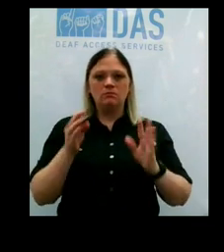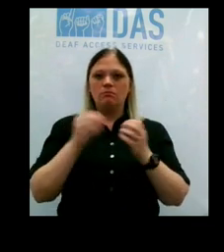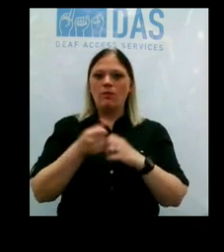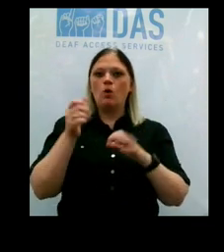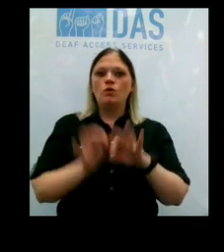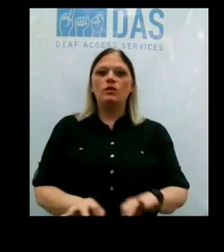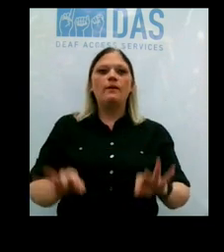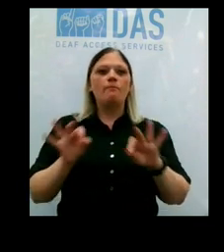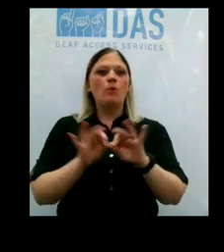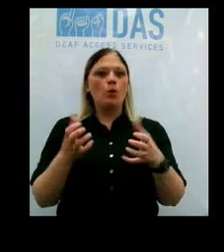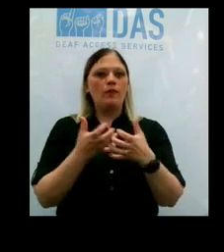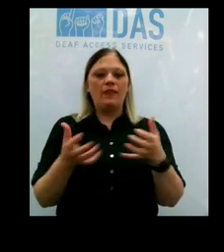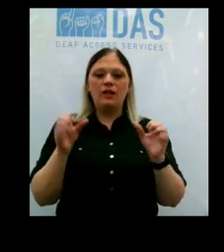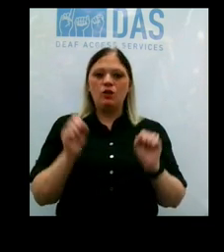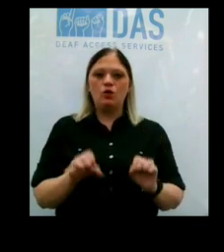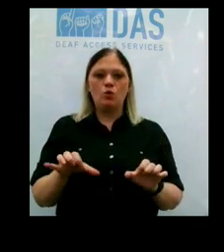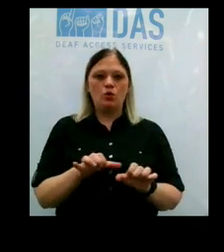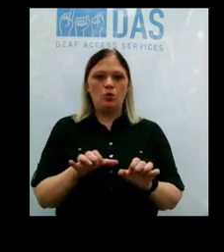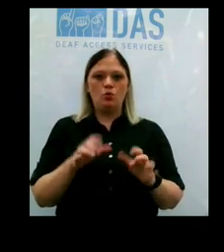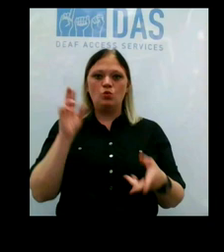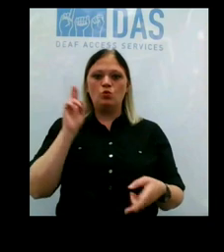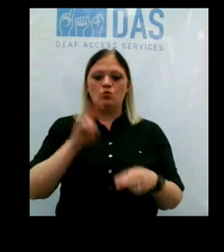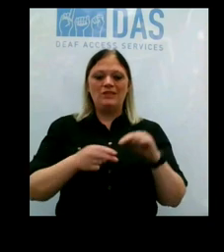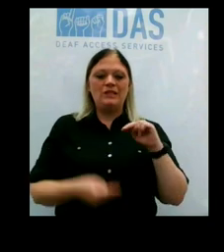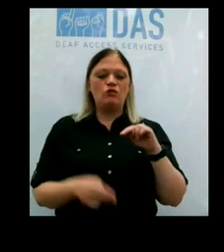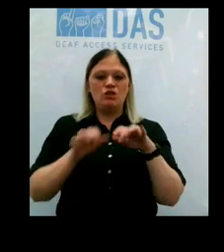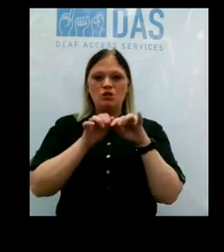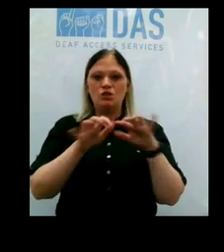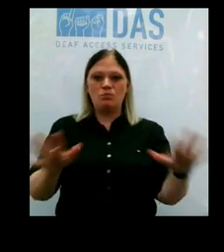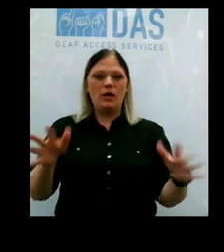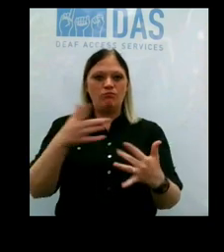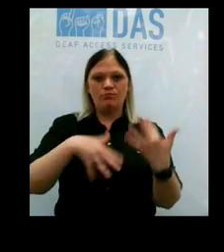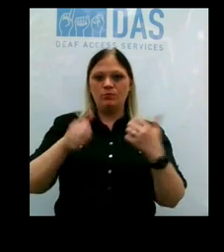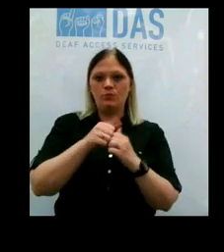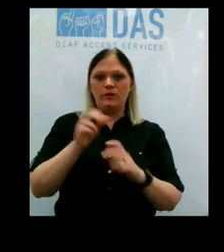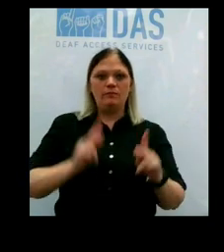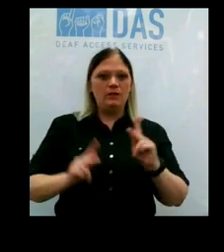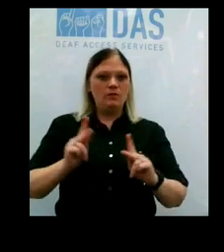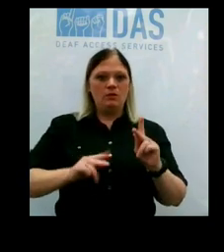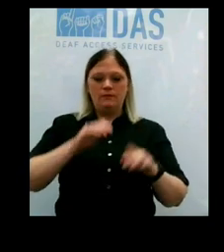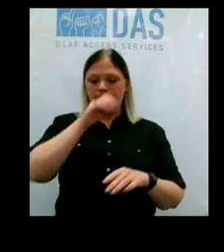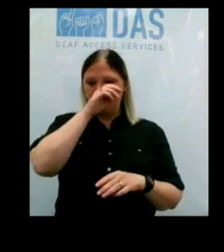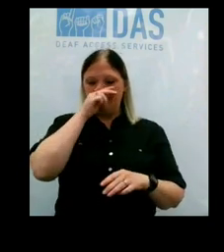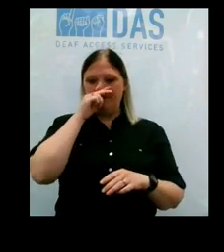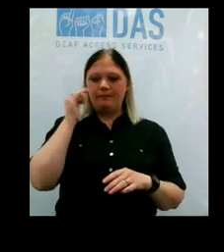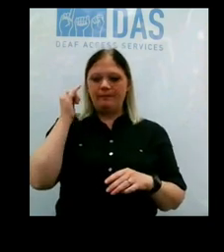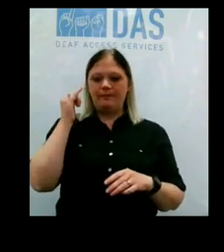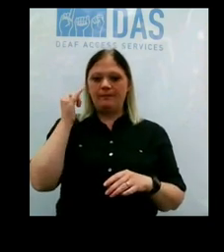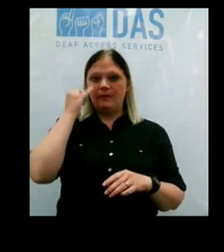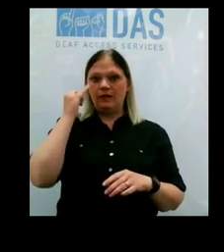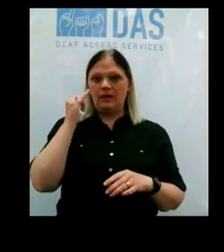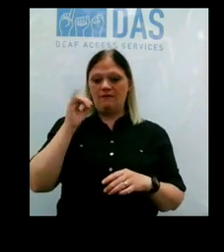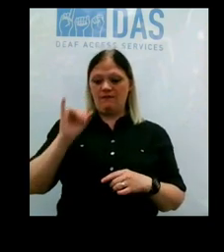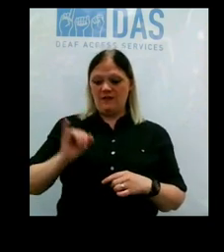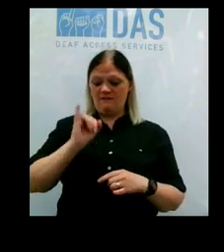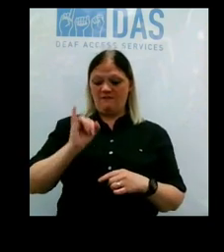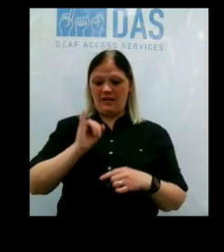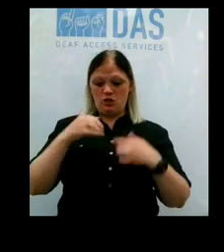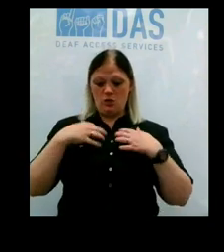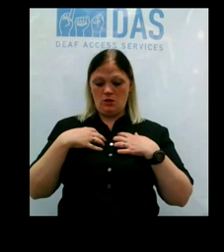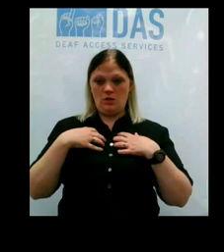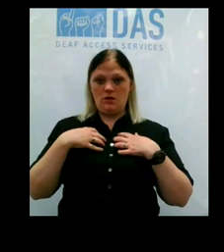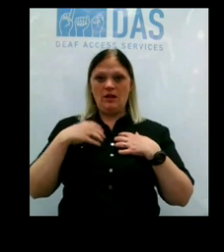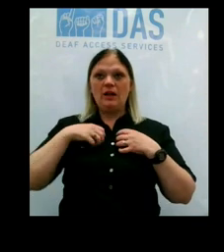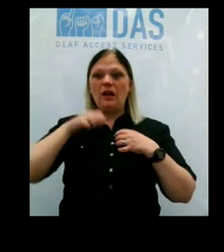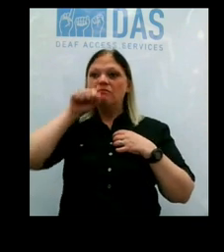we can do to decrease transmission when we're around other people. It will keep, if we're infected, our infected droplets inside, and if other